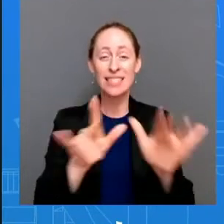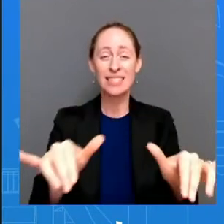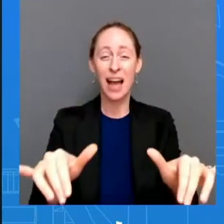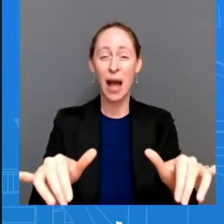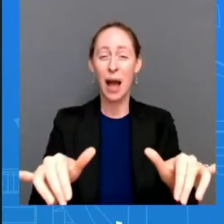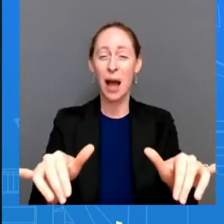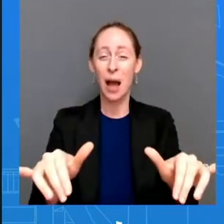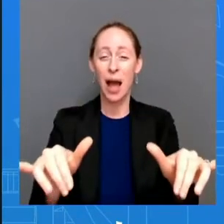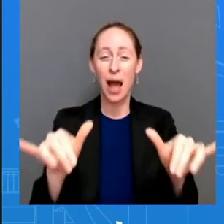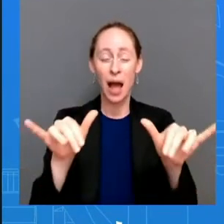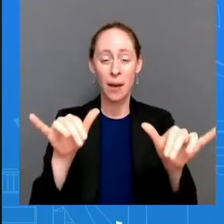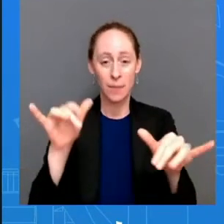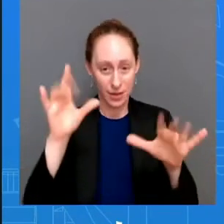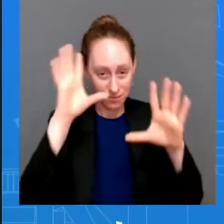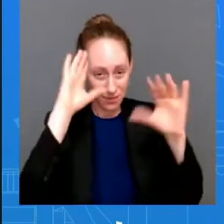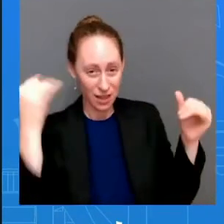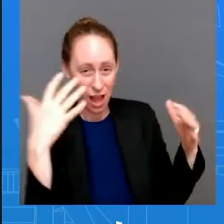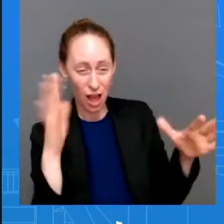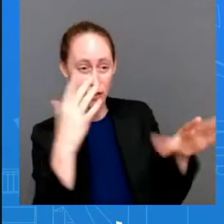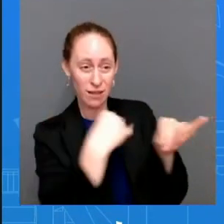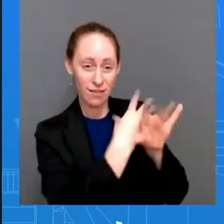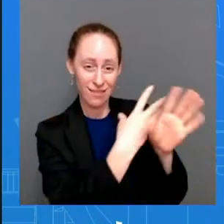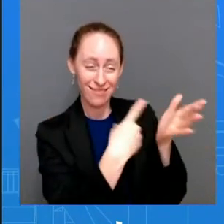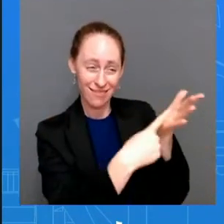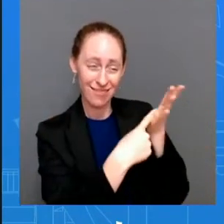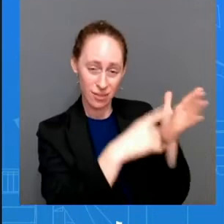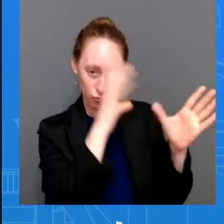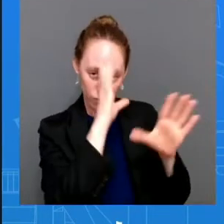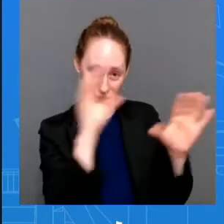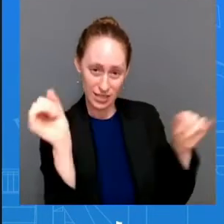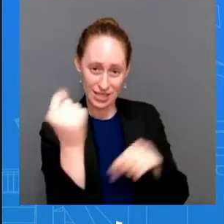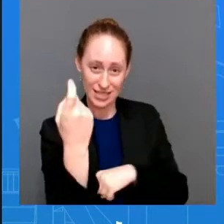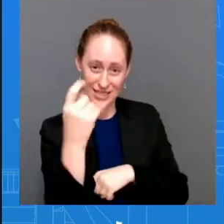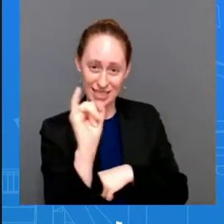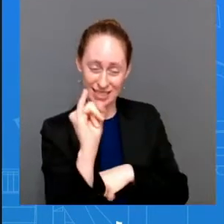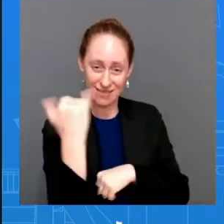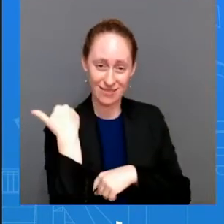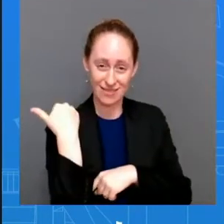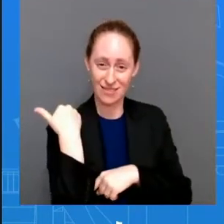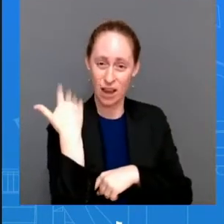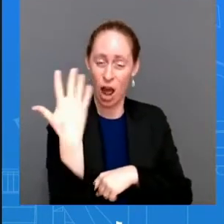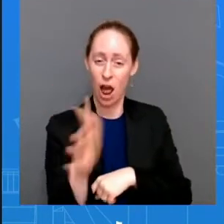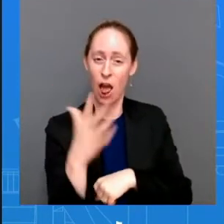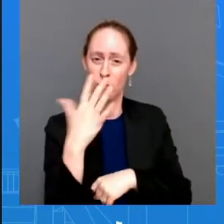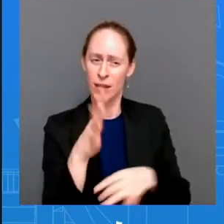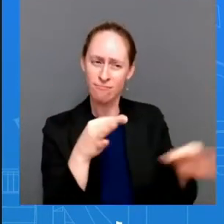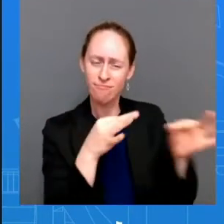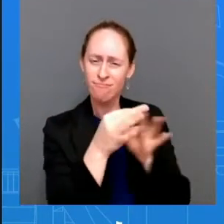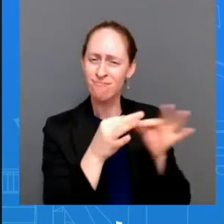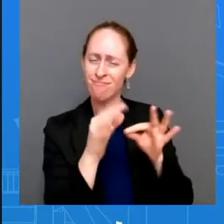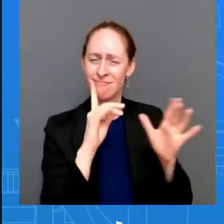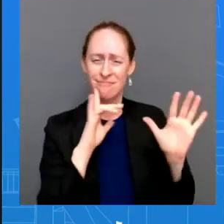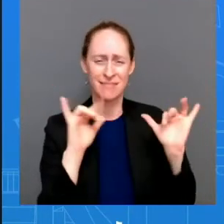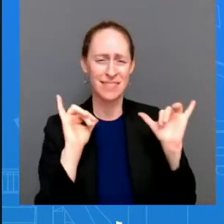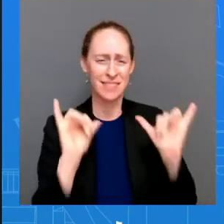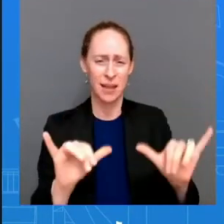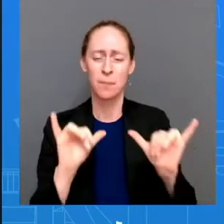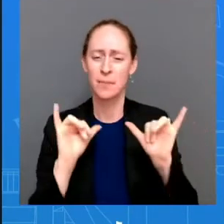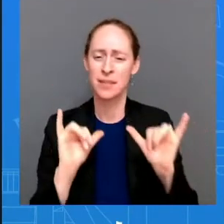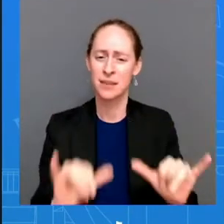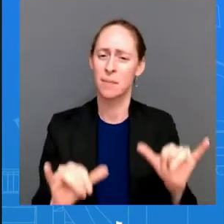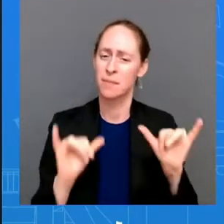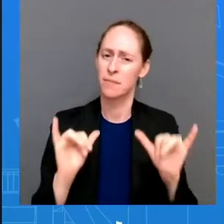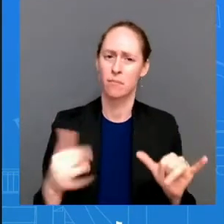that was their fifth conversation they continued to have an open dialogue that's what we have been wanting uh with china again there is no